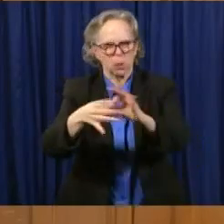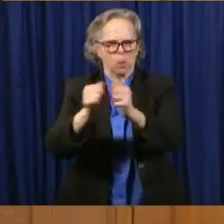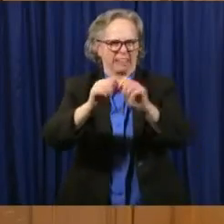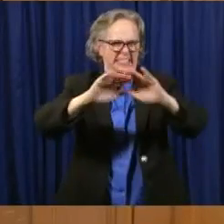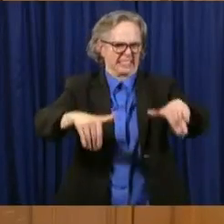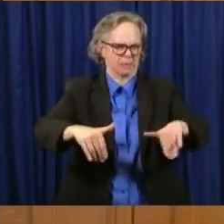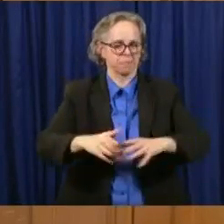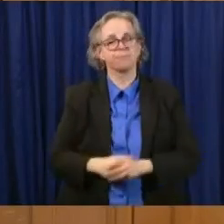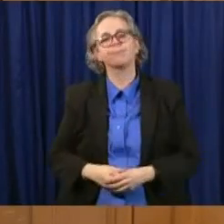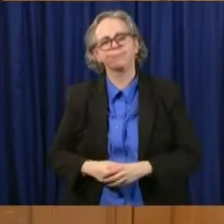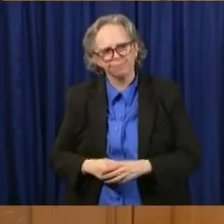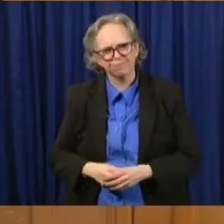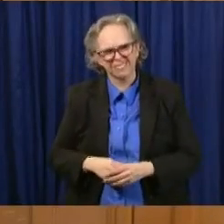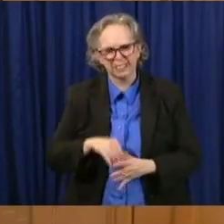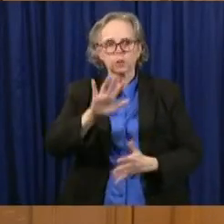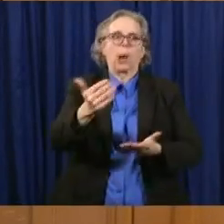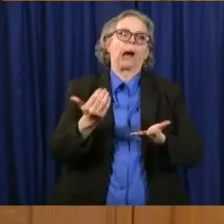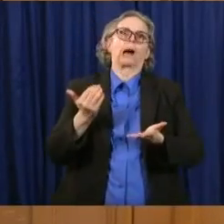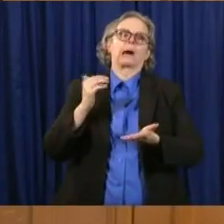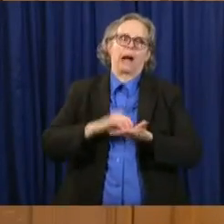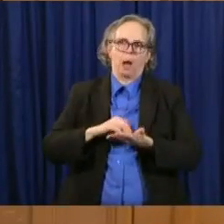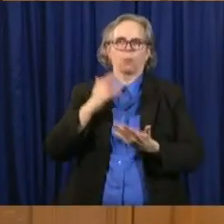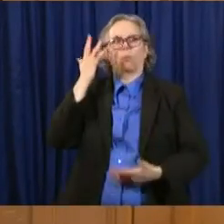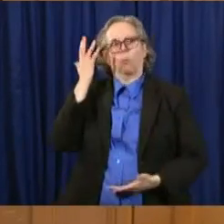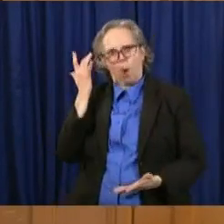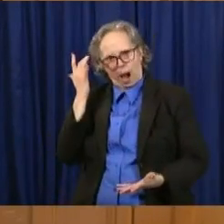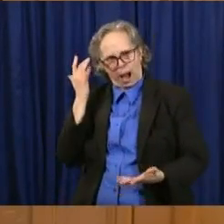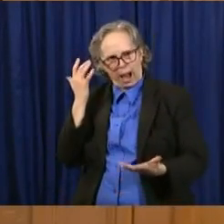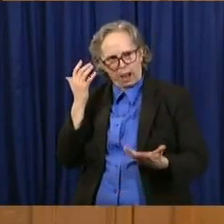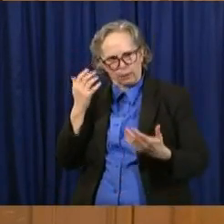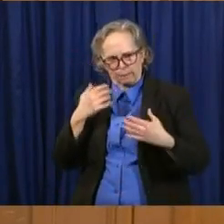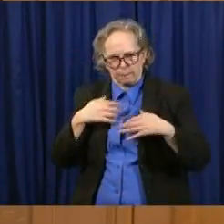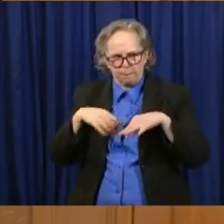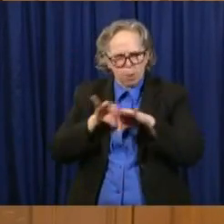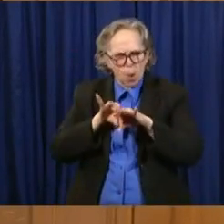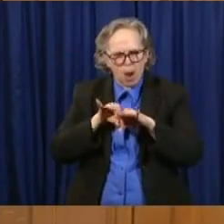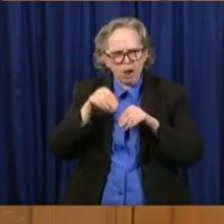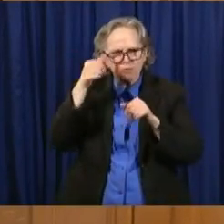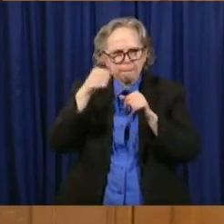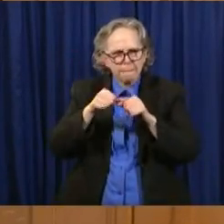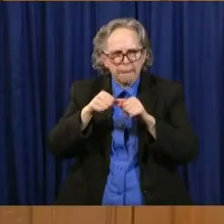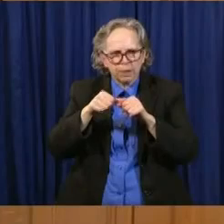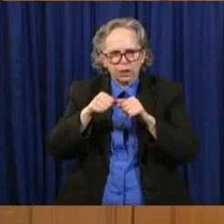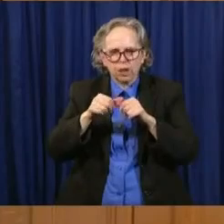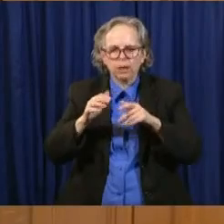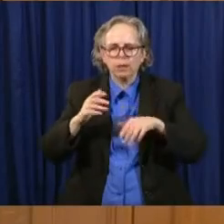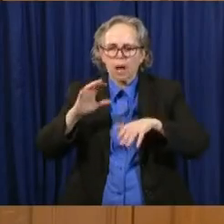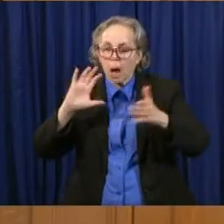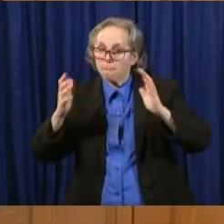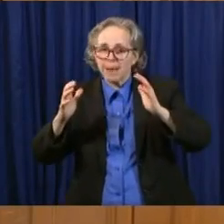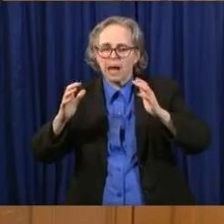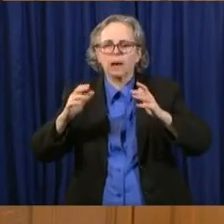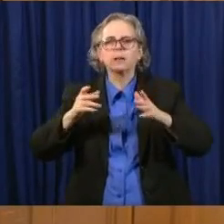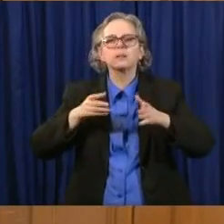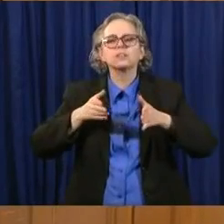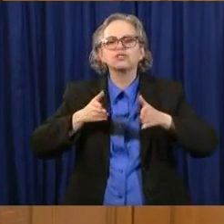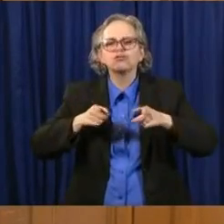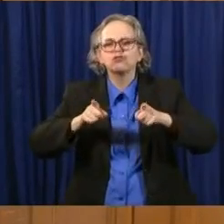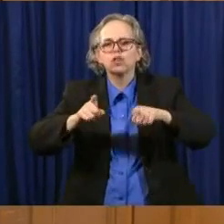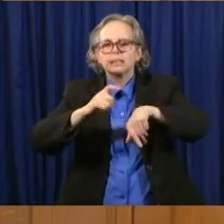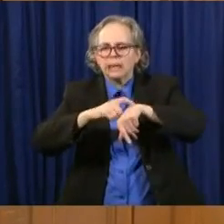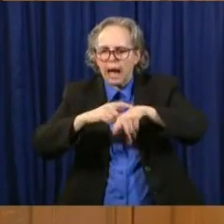over time. And that really gives you what is useful information. So on a weekend, on one given small hospital perhaps,